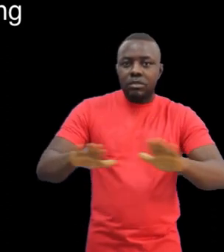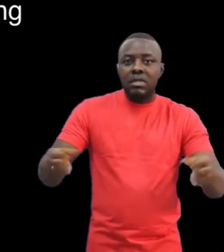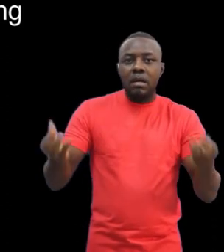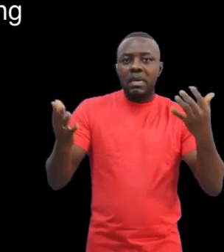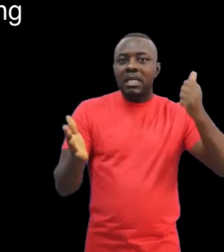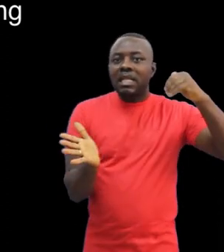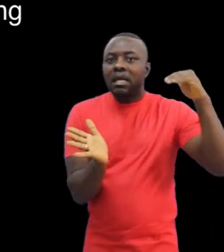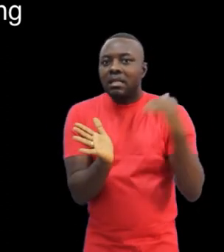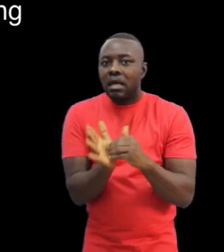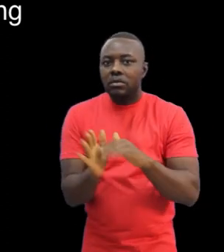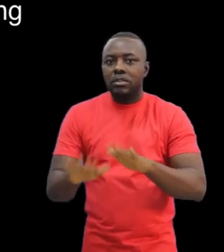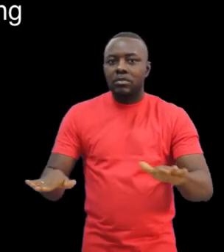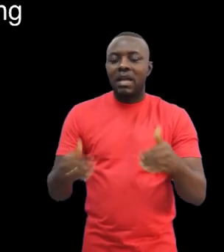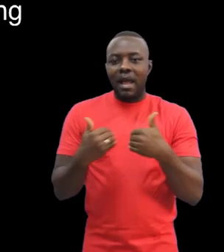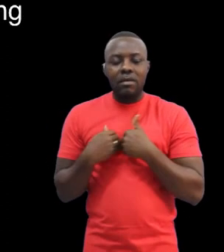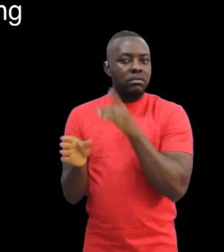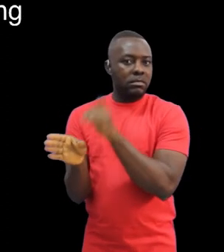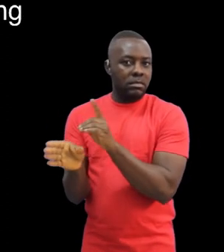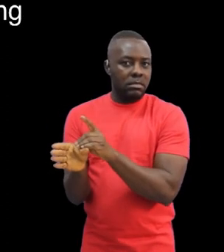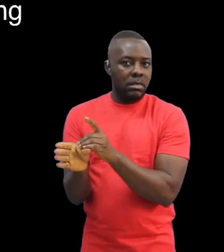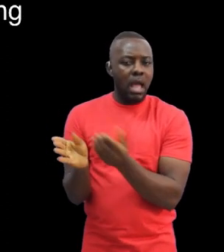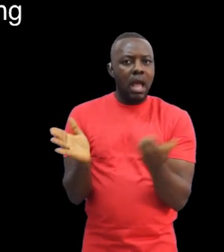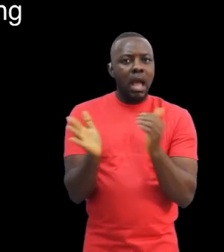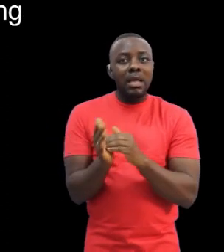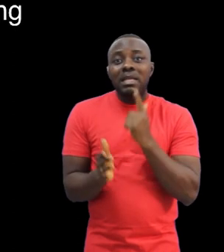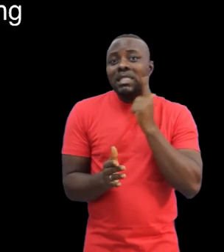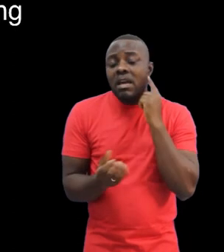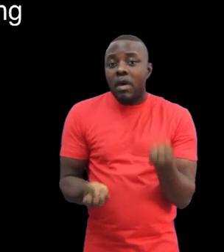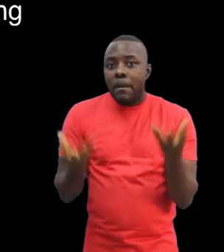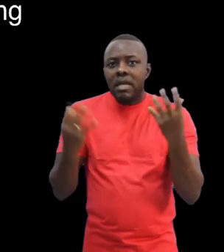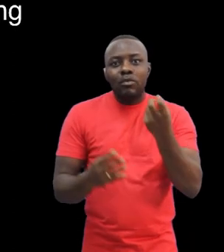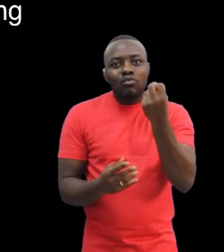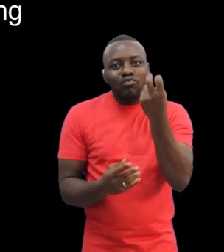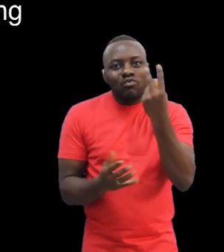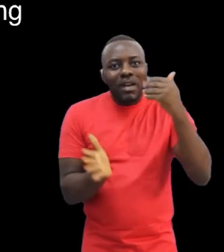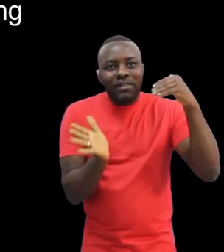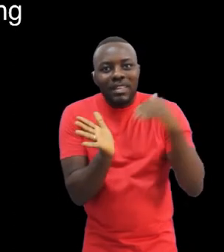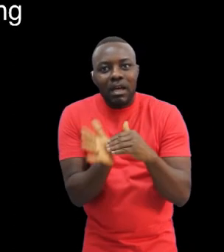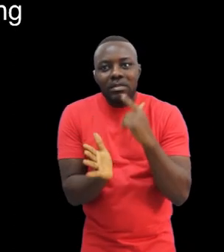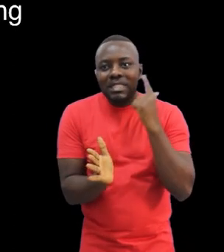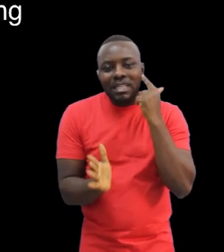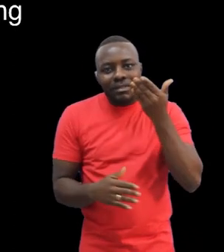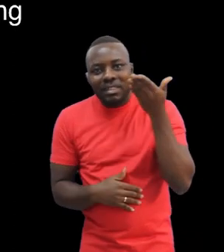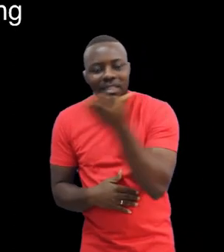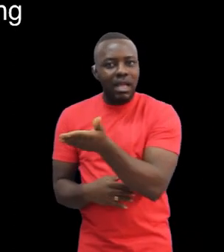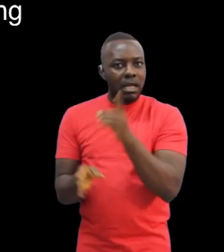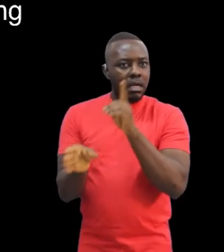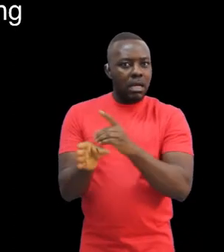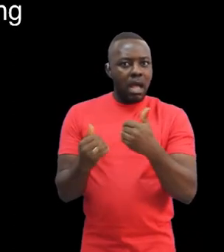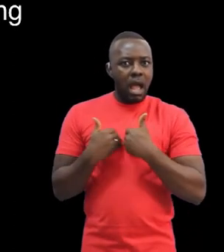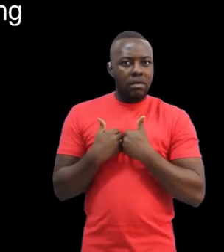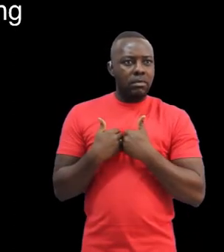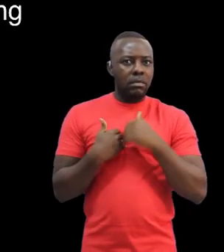have access to basic services, including 10,000 children and 12,000 deaf persons. Consequently, Wilson recommended that the